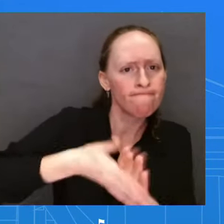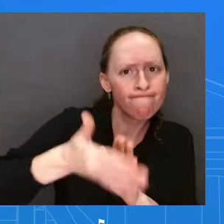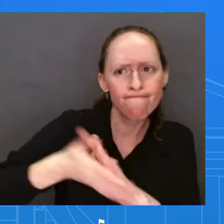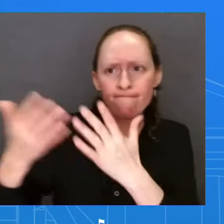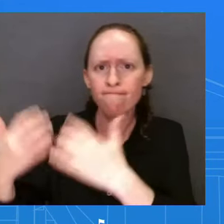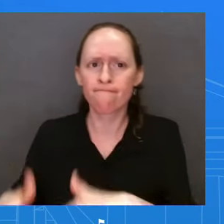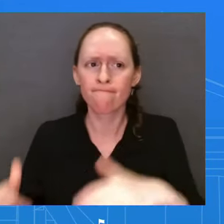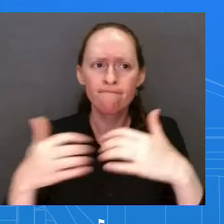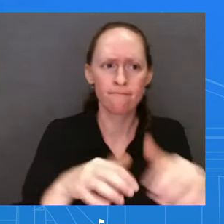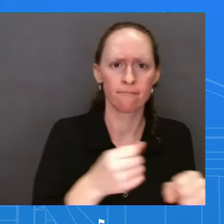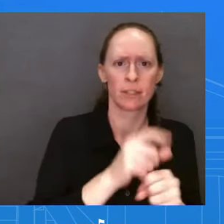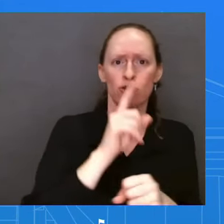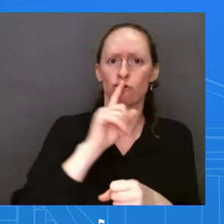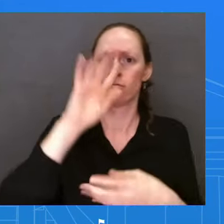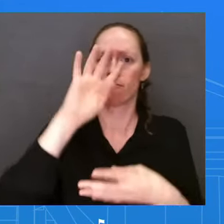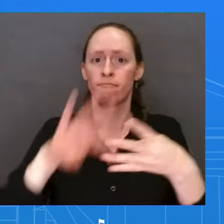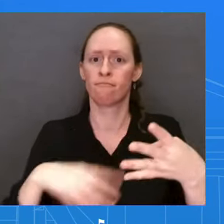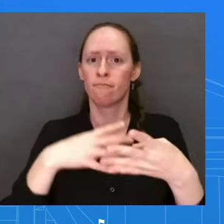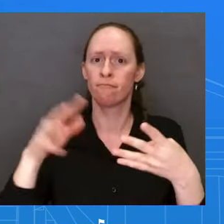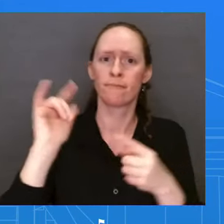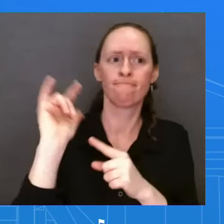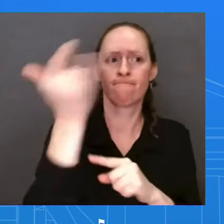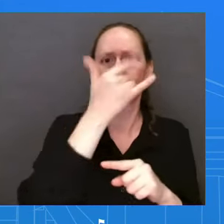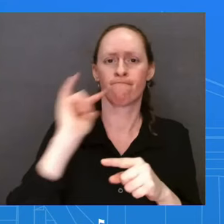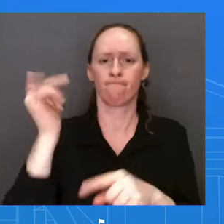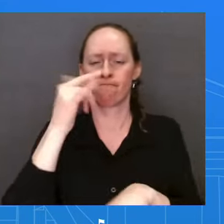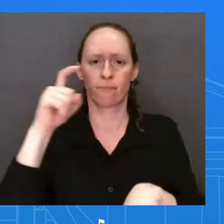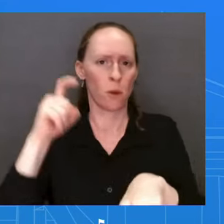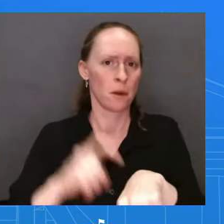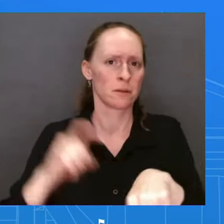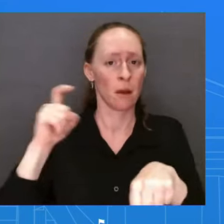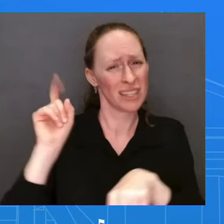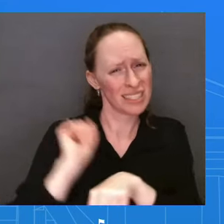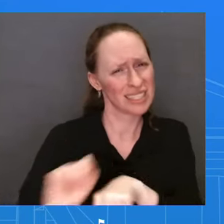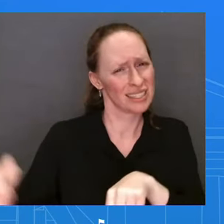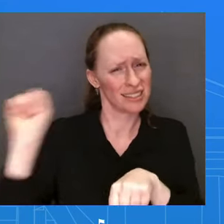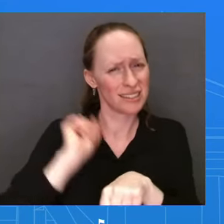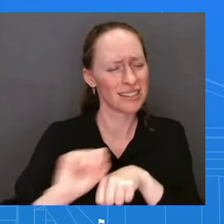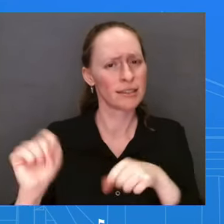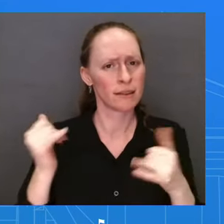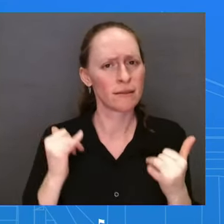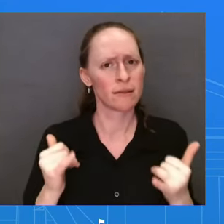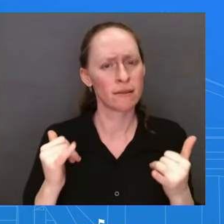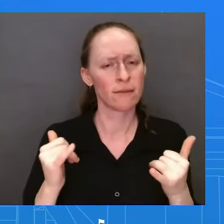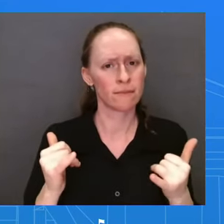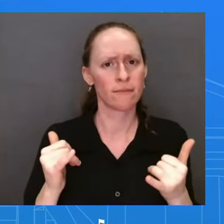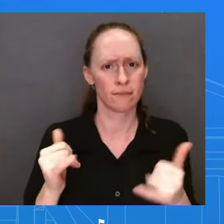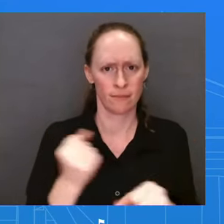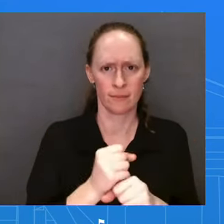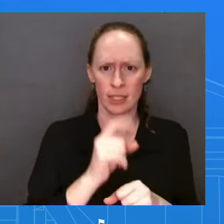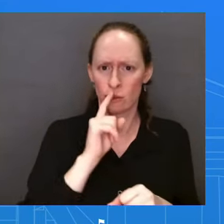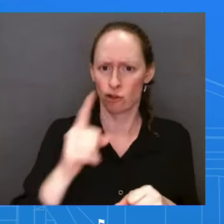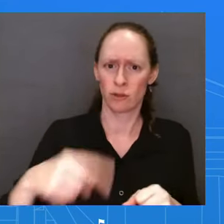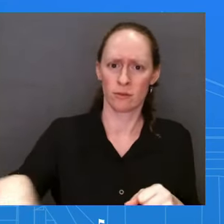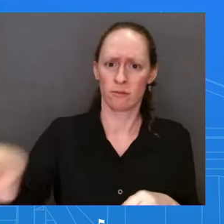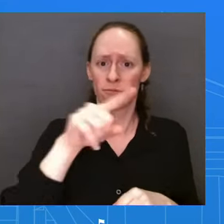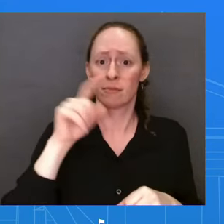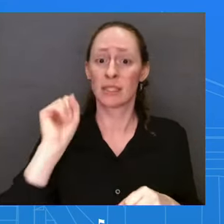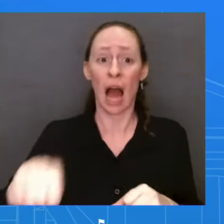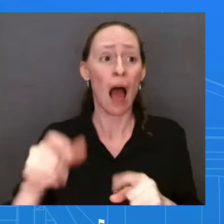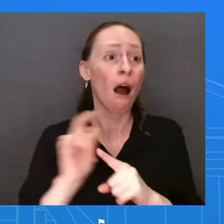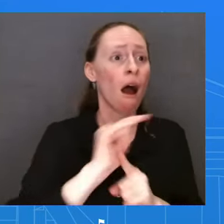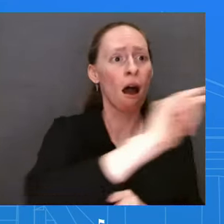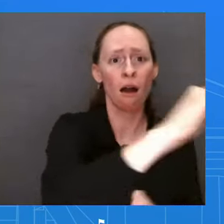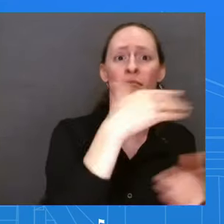travelers in the meantime and are doing the hard work of making sure that we meet the needs of consumers in this busy travel season. Okay. And was the President